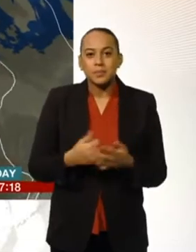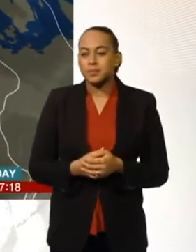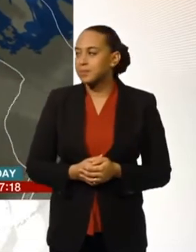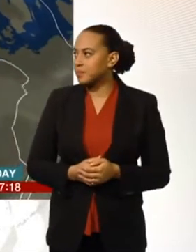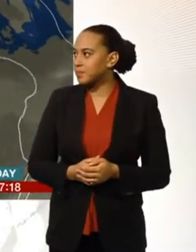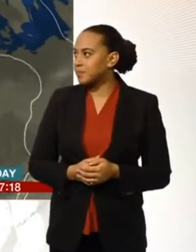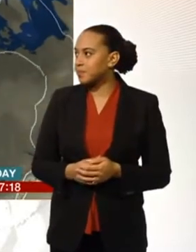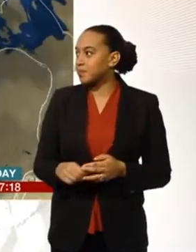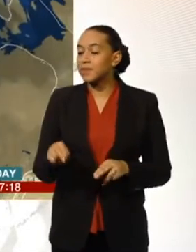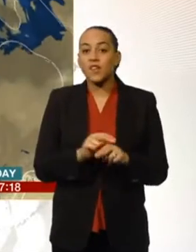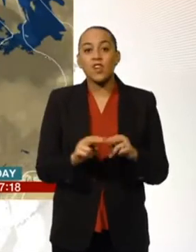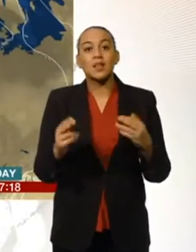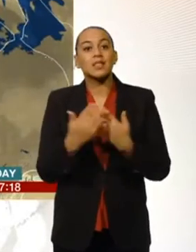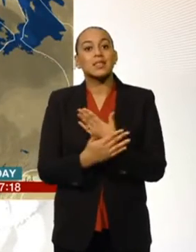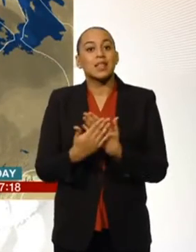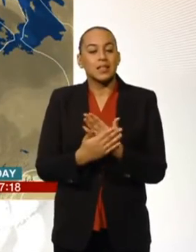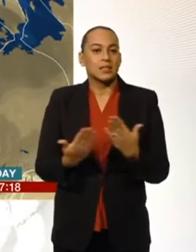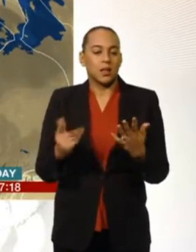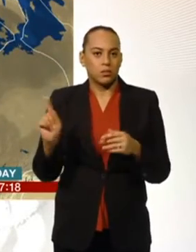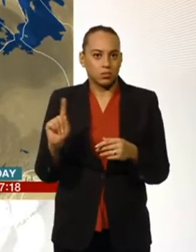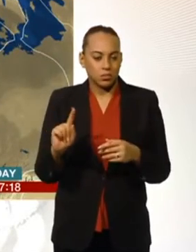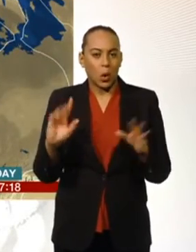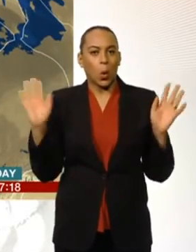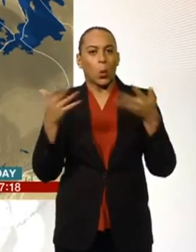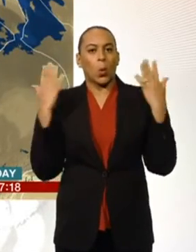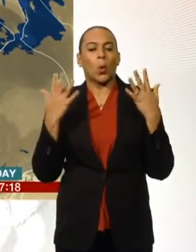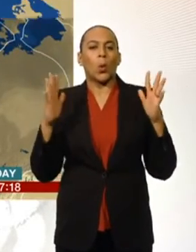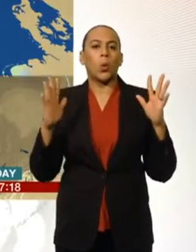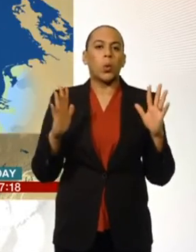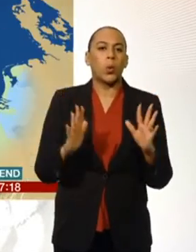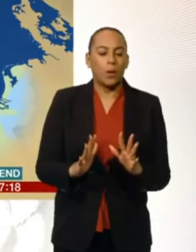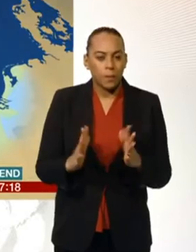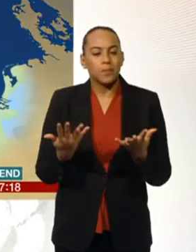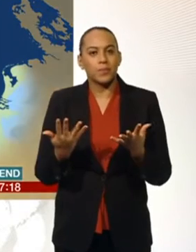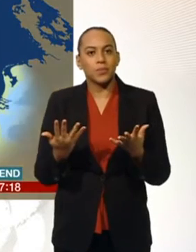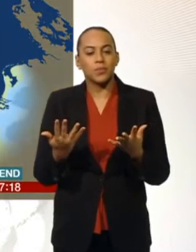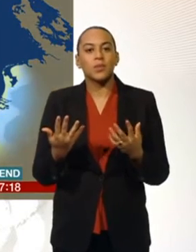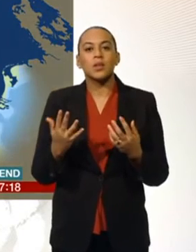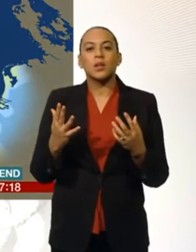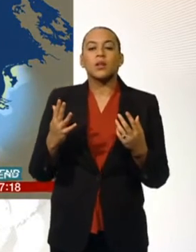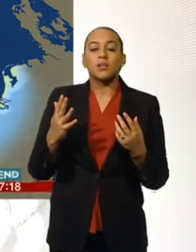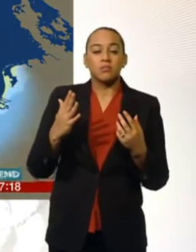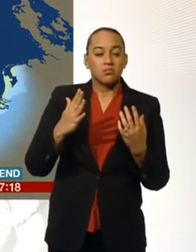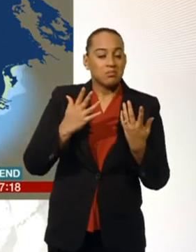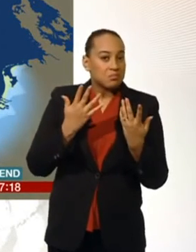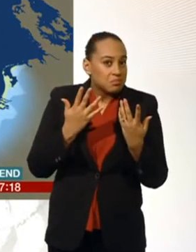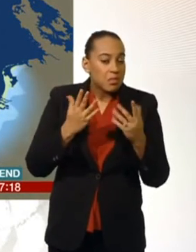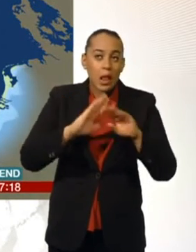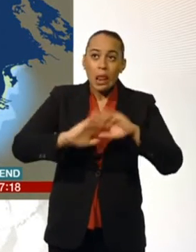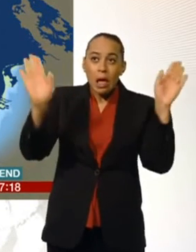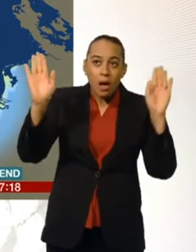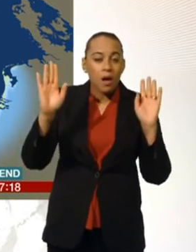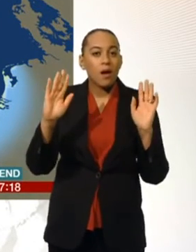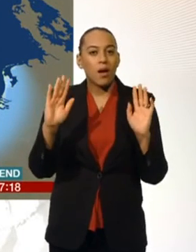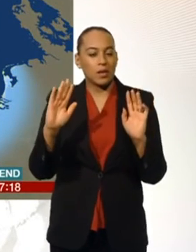Friday into Saturday and the weekend and high pressure builds in, one or two fog patches around. But the big story for many of you will be